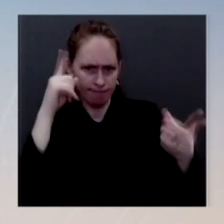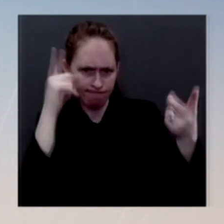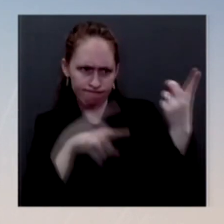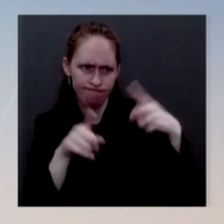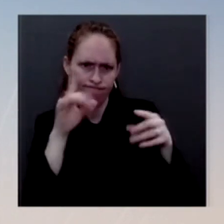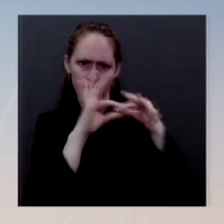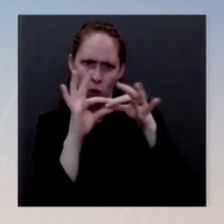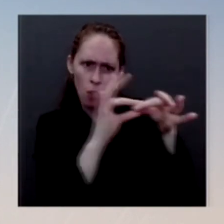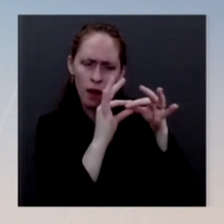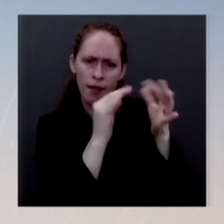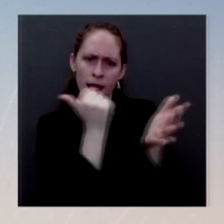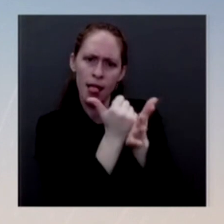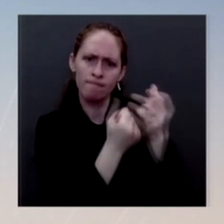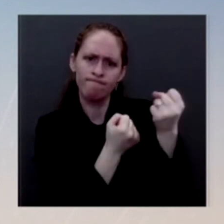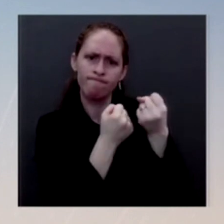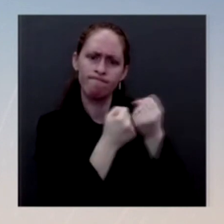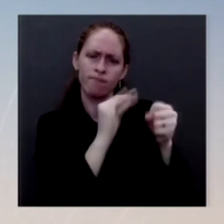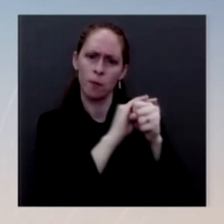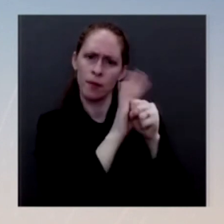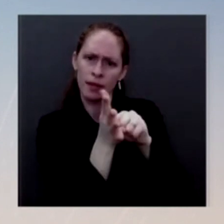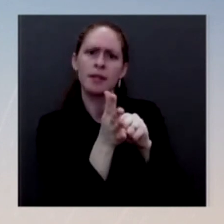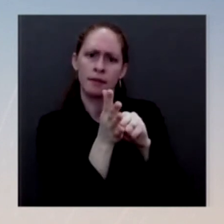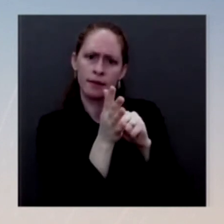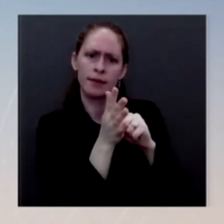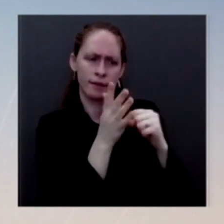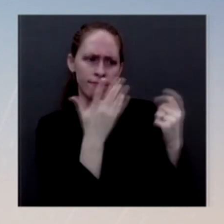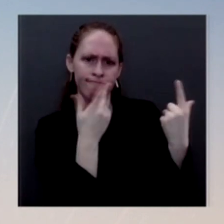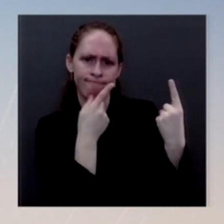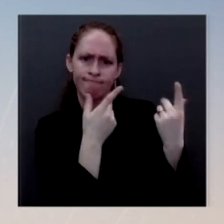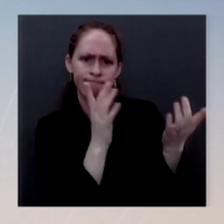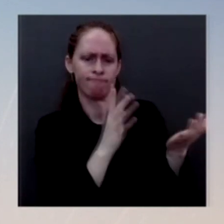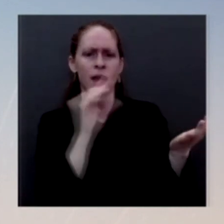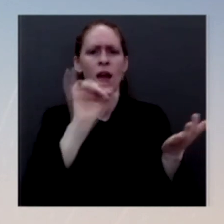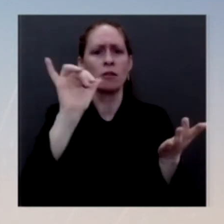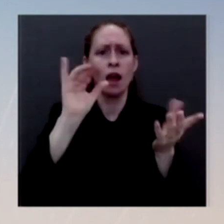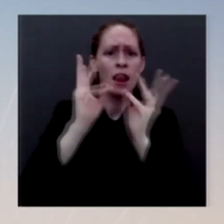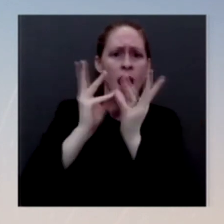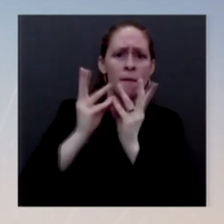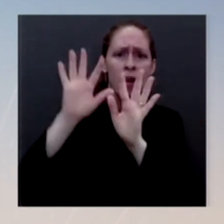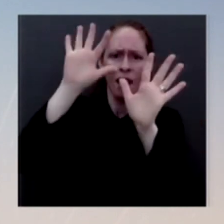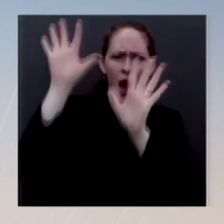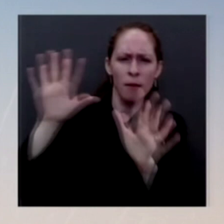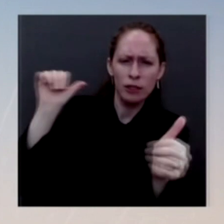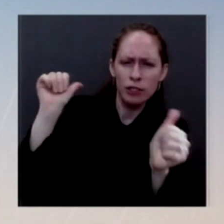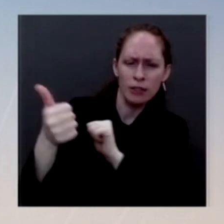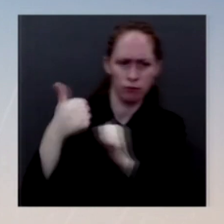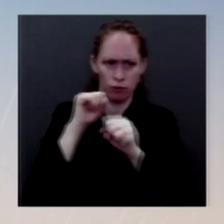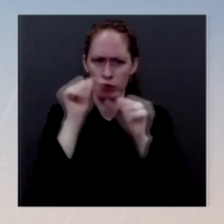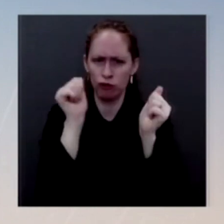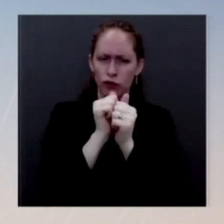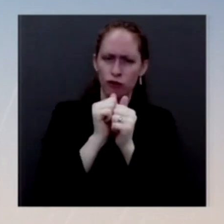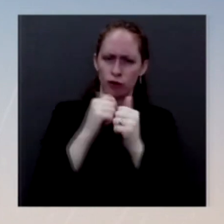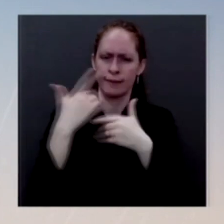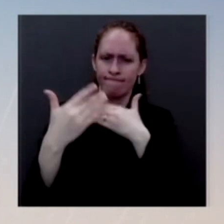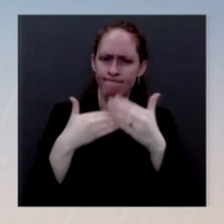bilaterally and through the Quad, expanding our cooperation in trade and investments, cyber, and in new and emerging technologies, and continuing to talk